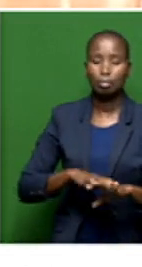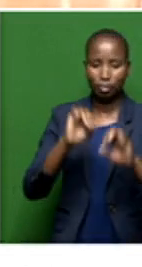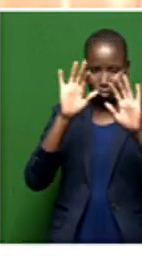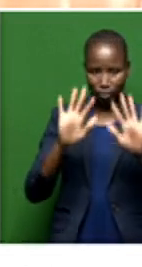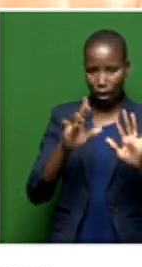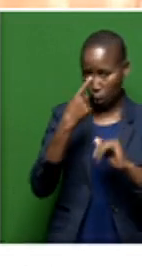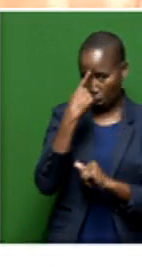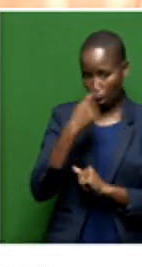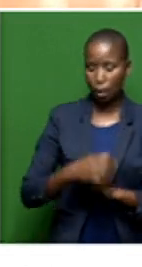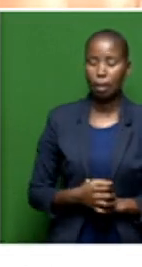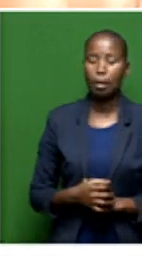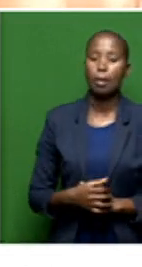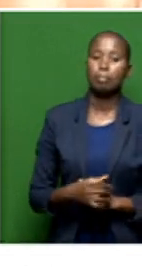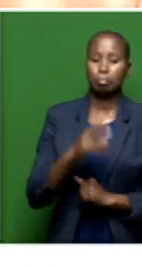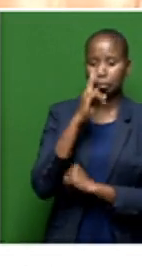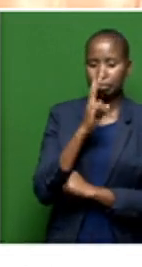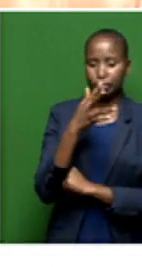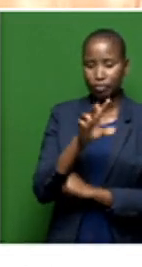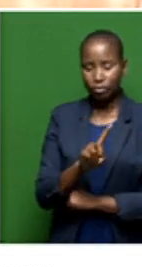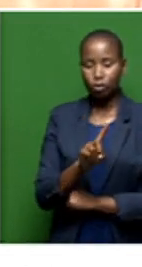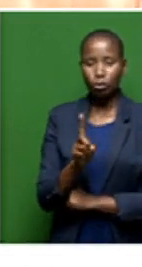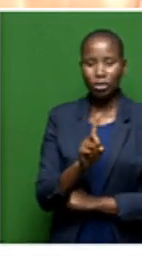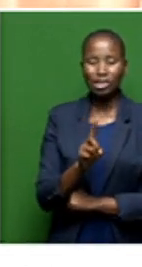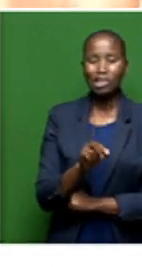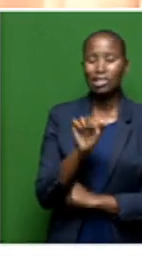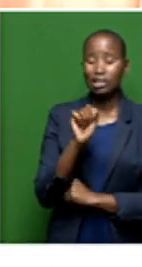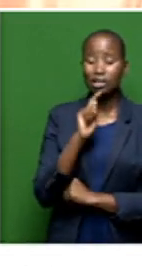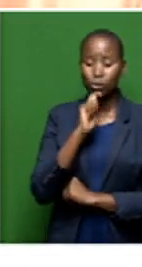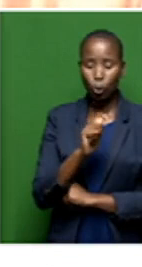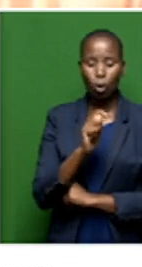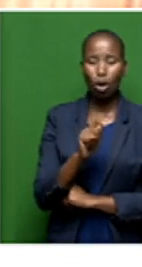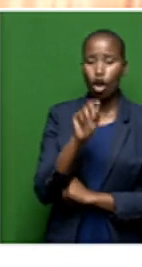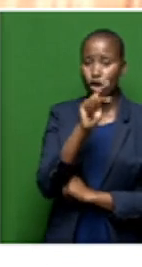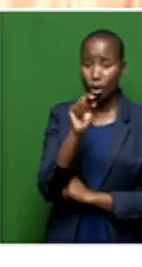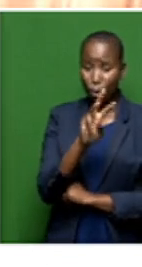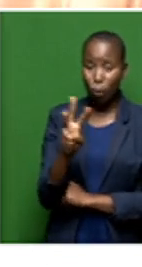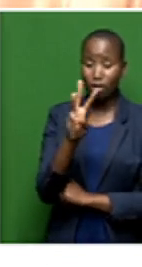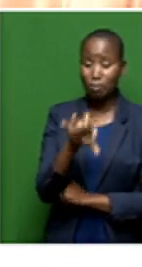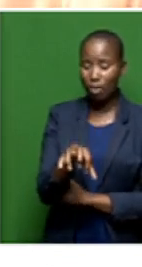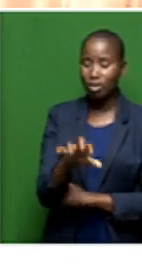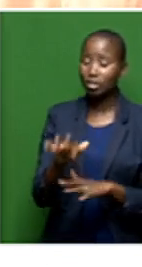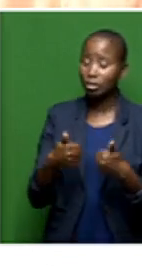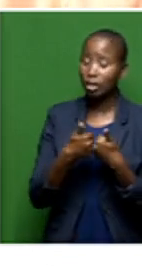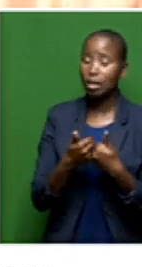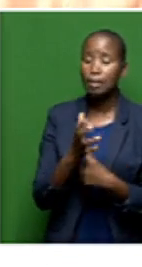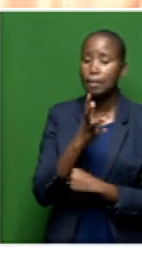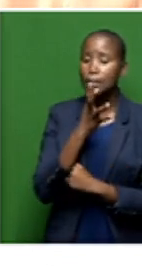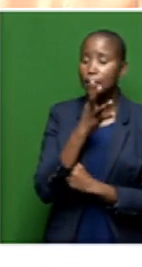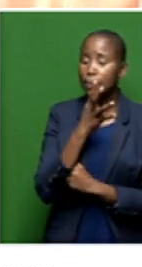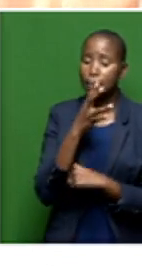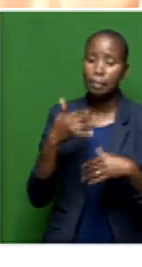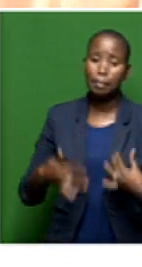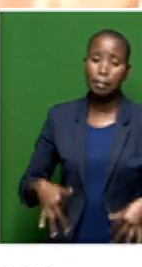As you've seen there on that package, really, the Northwest province facing a lot of challenges when it comes to service